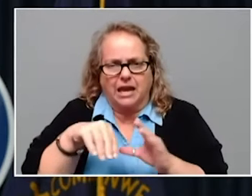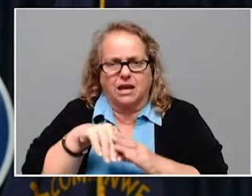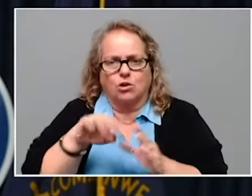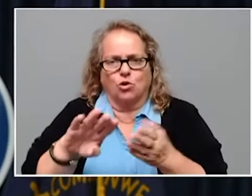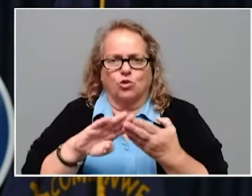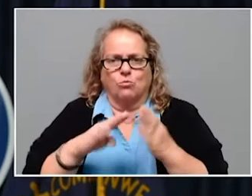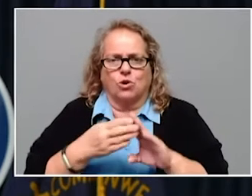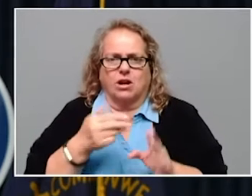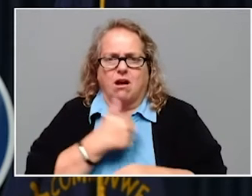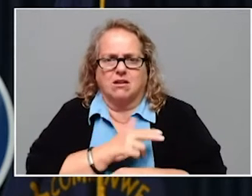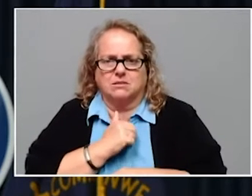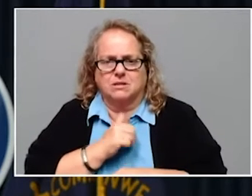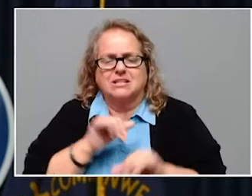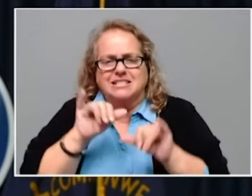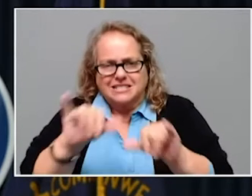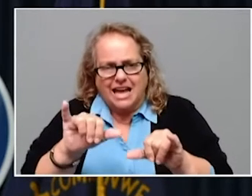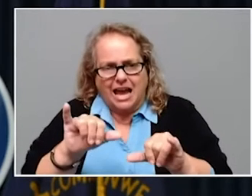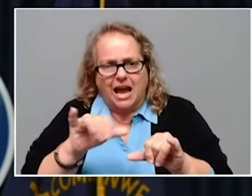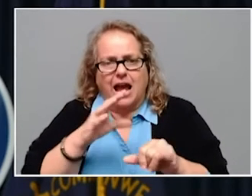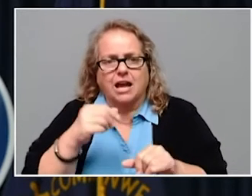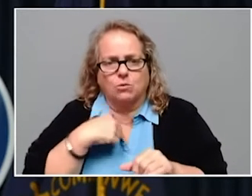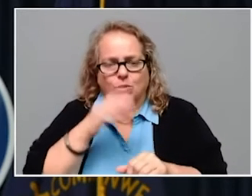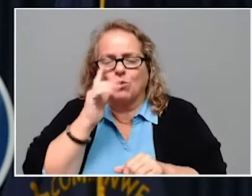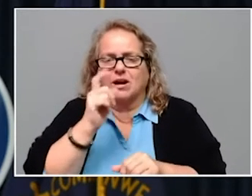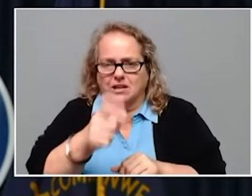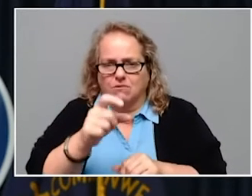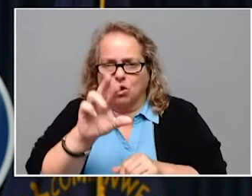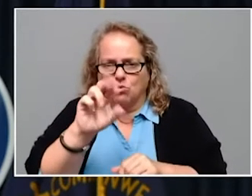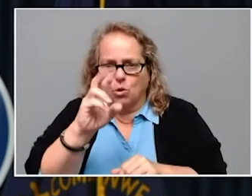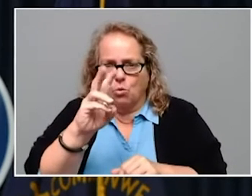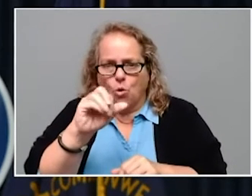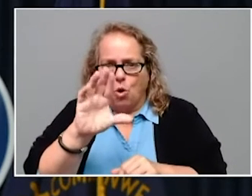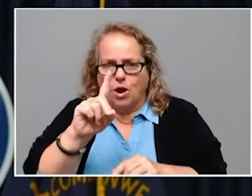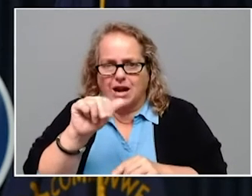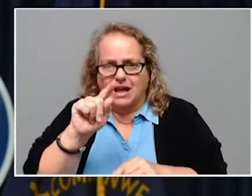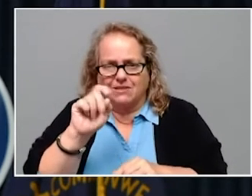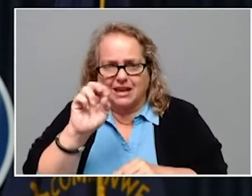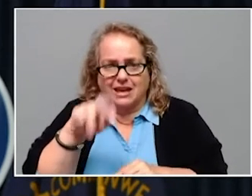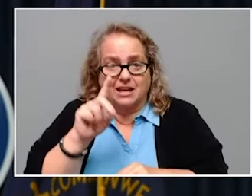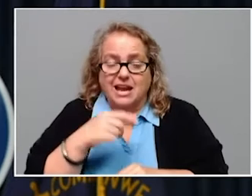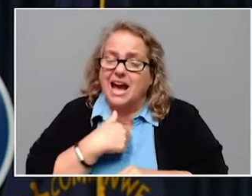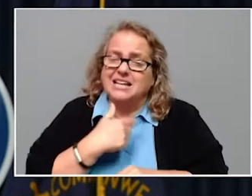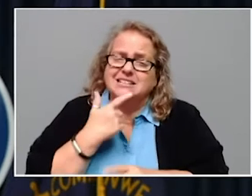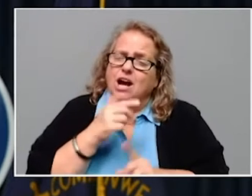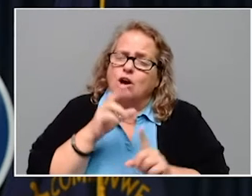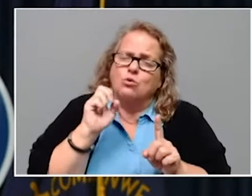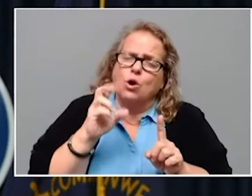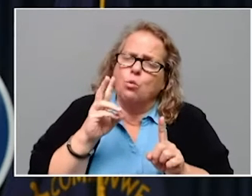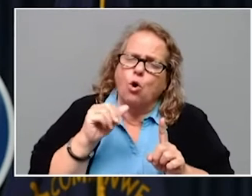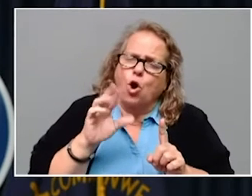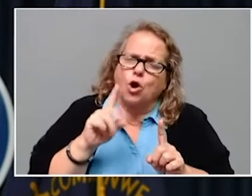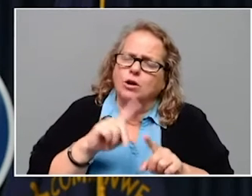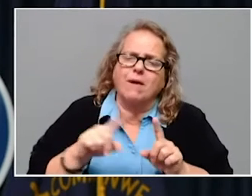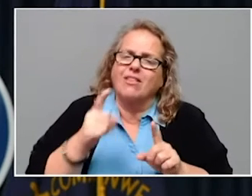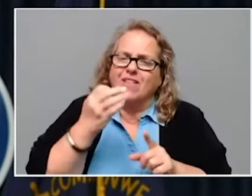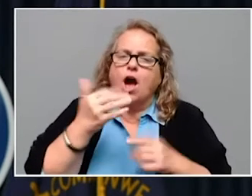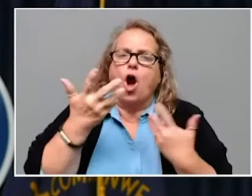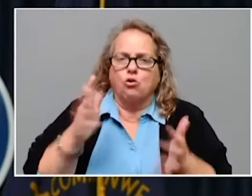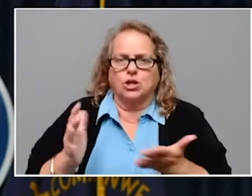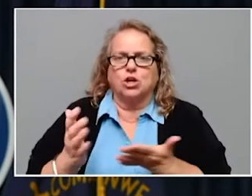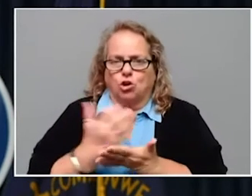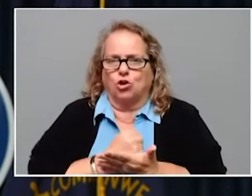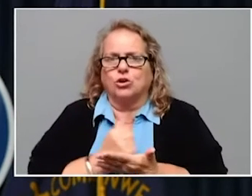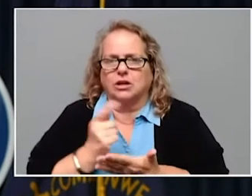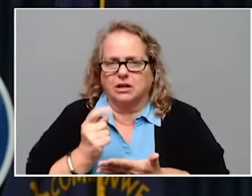be a reward at the end. And I say a reward, but this is more than earned. Our EMS and our